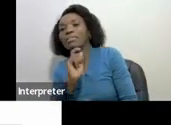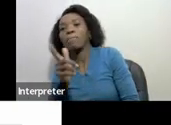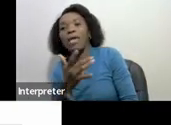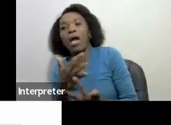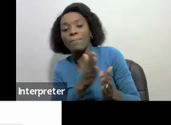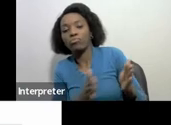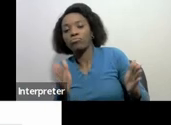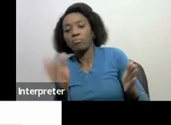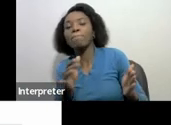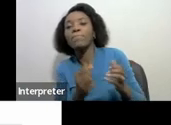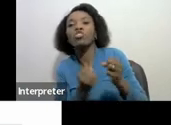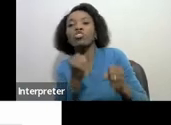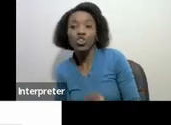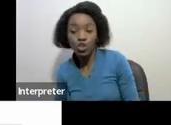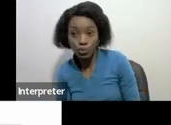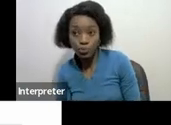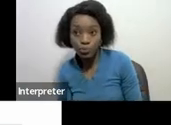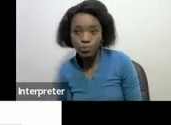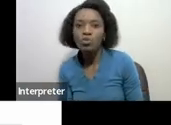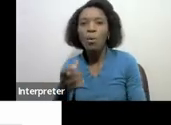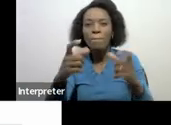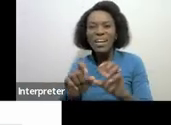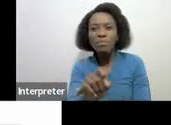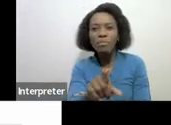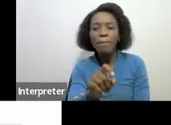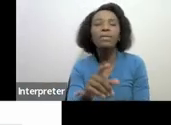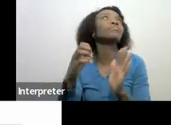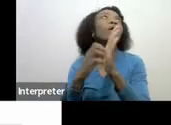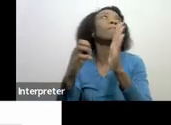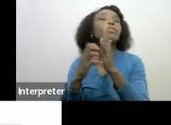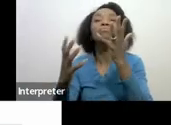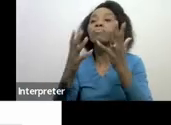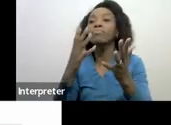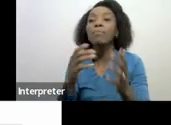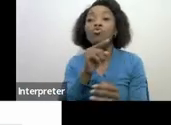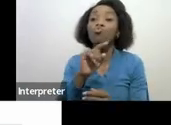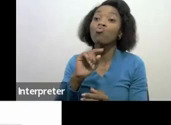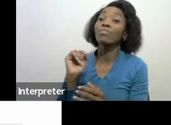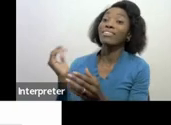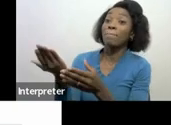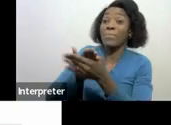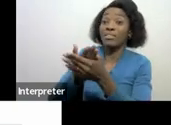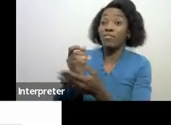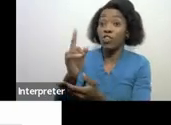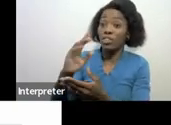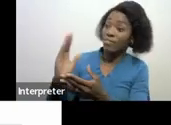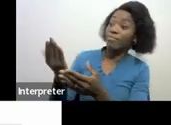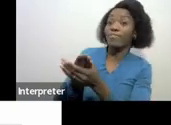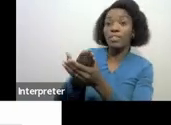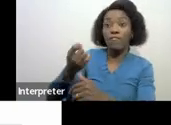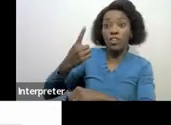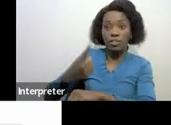on this specific paragraph let's say on your first submission you said you did